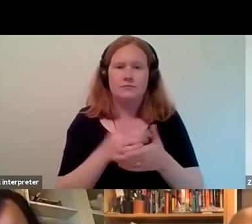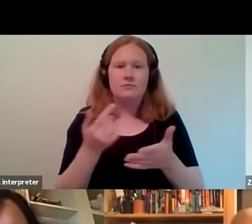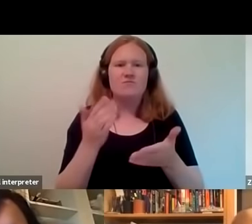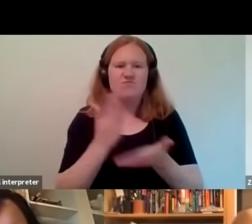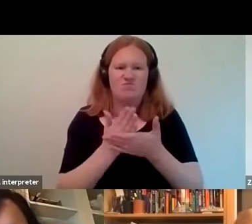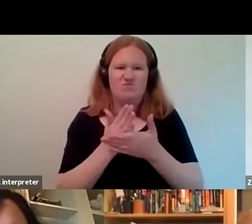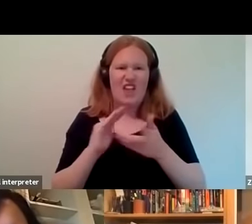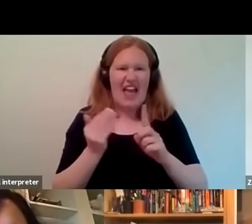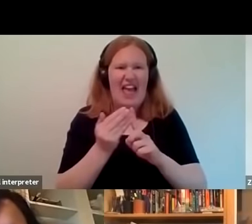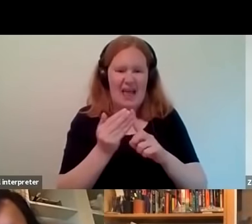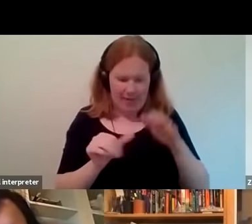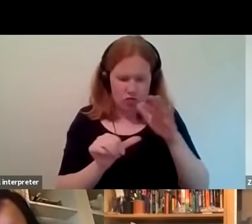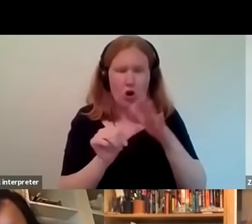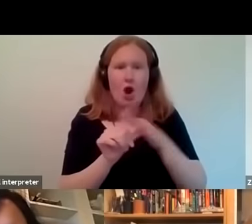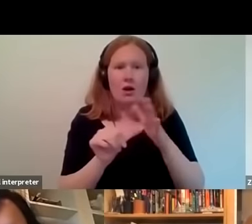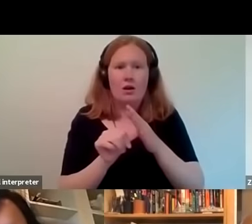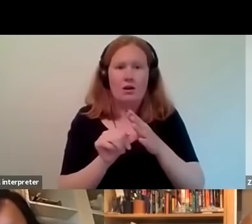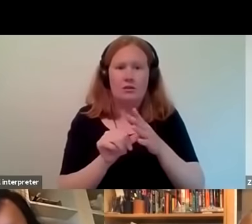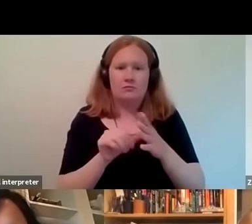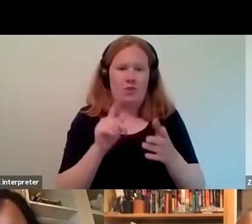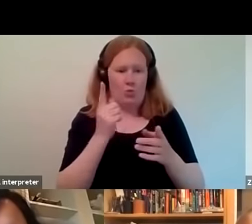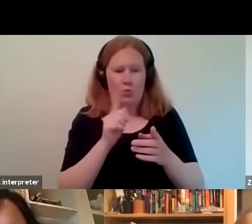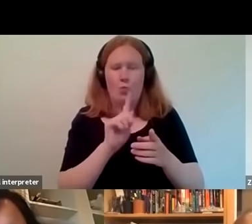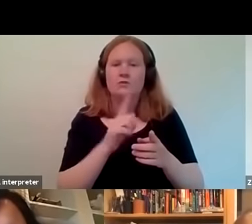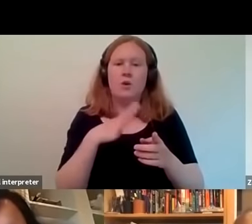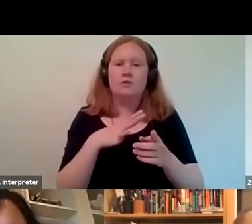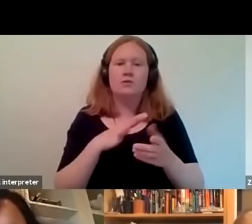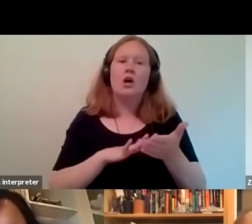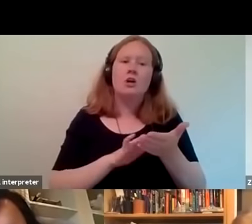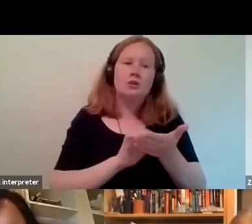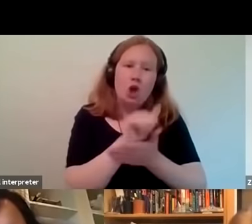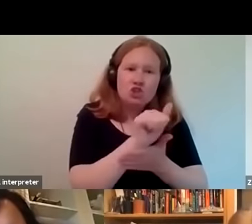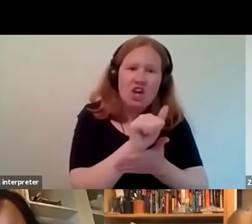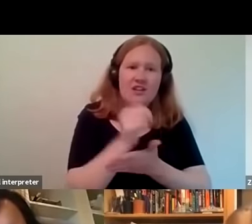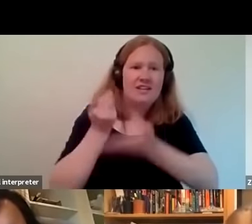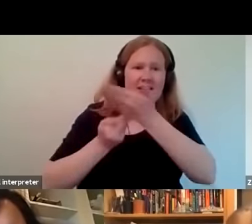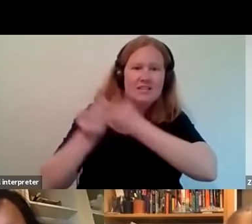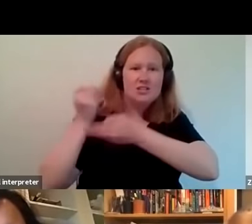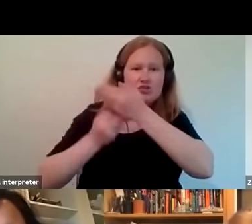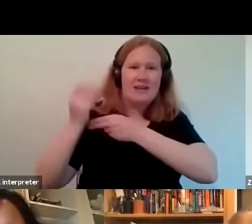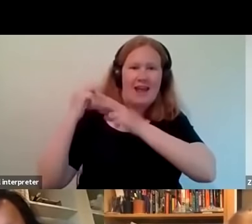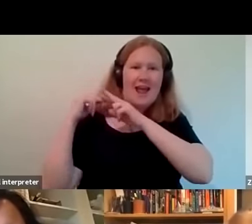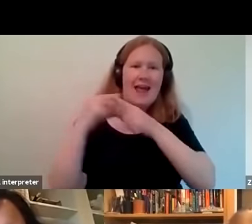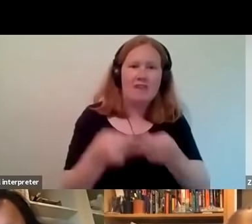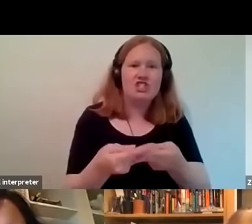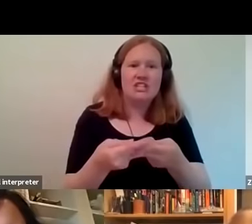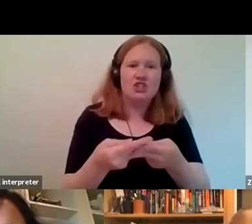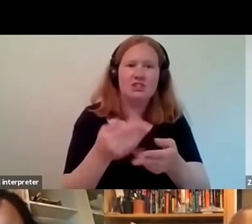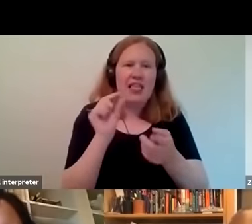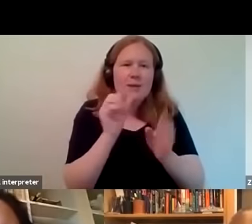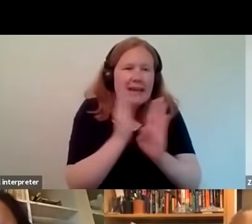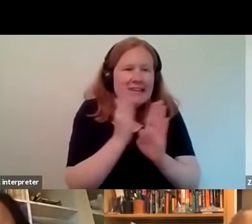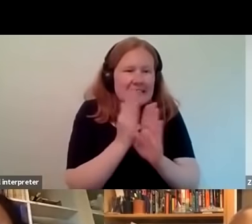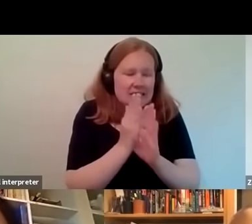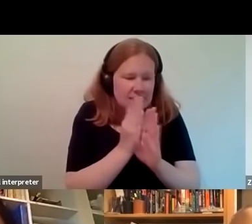is engage with history and heritage we might refer to that as hidden history because it's history that is